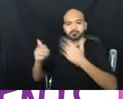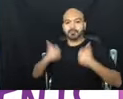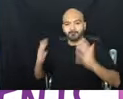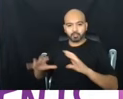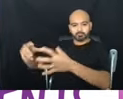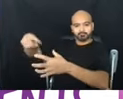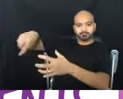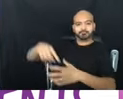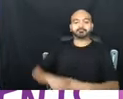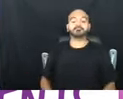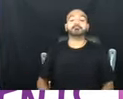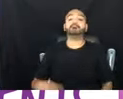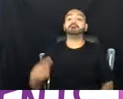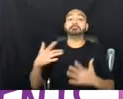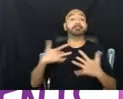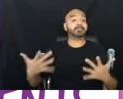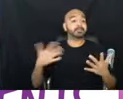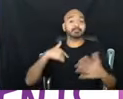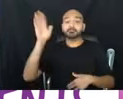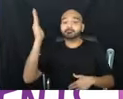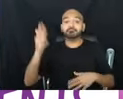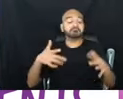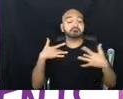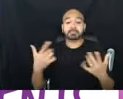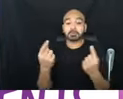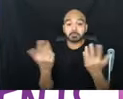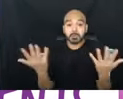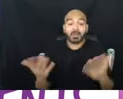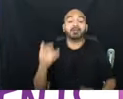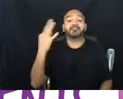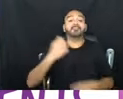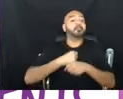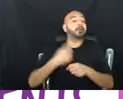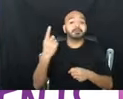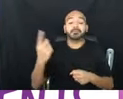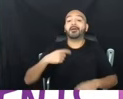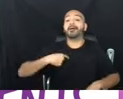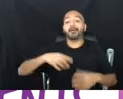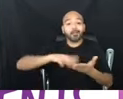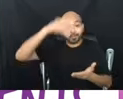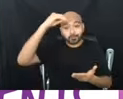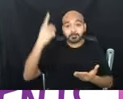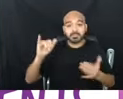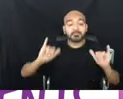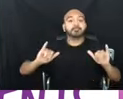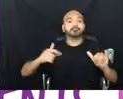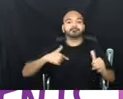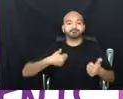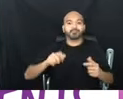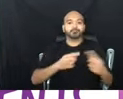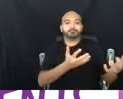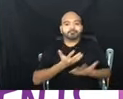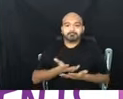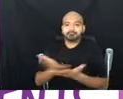we, I do all the time is if I create something or learn about something, I try to find ways to share it more